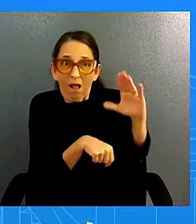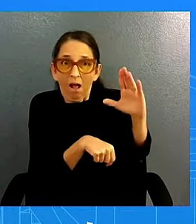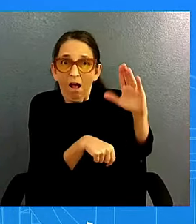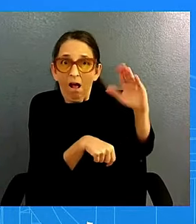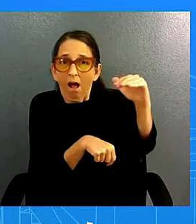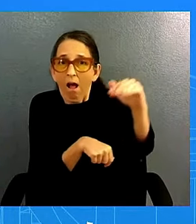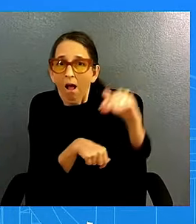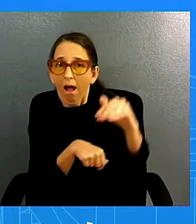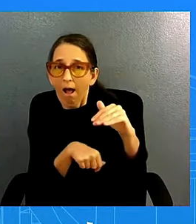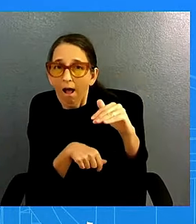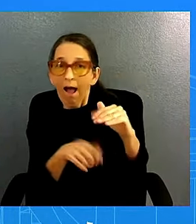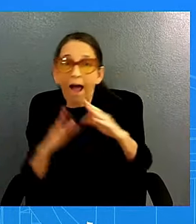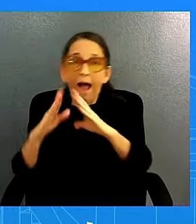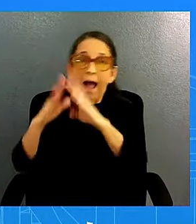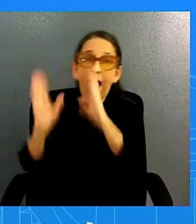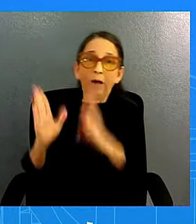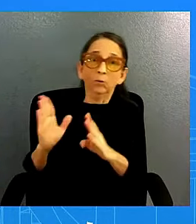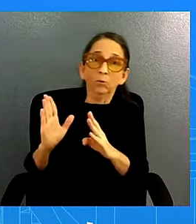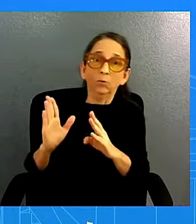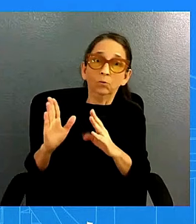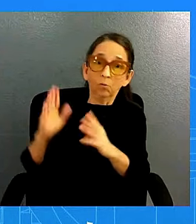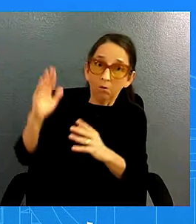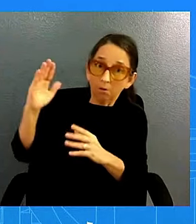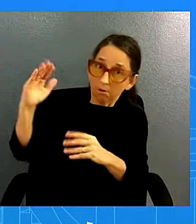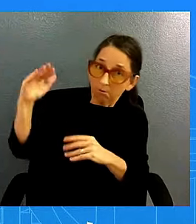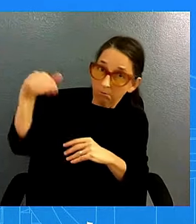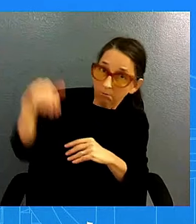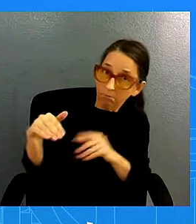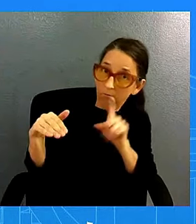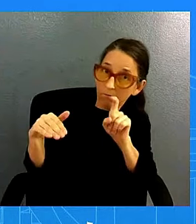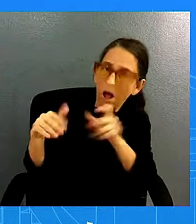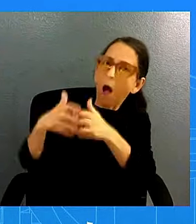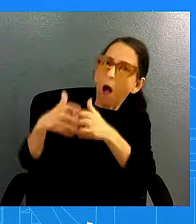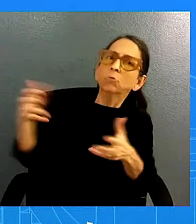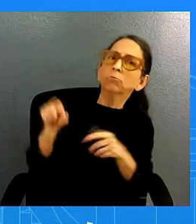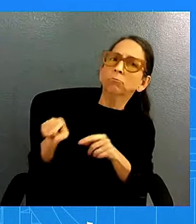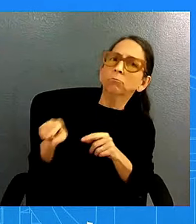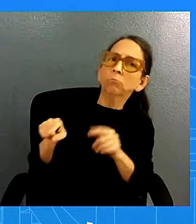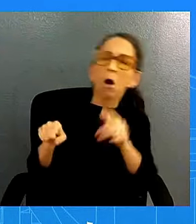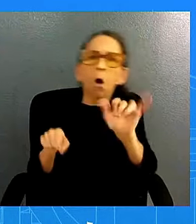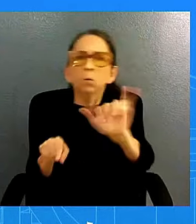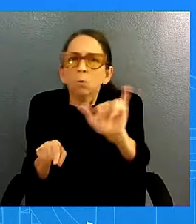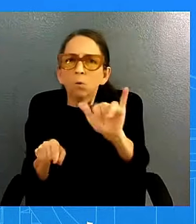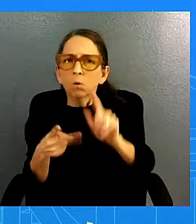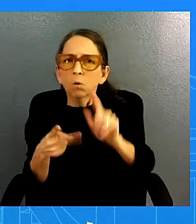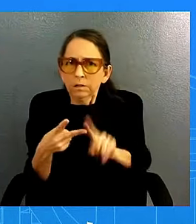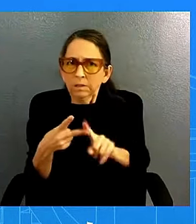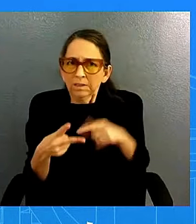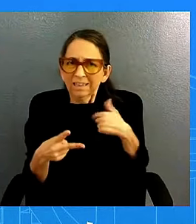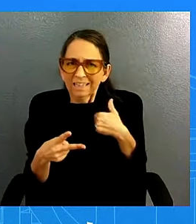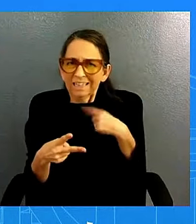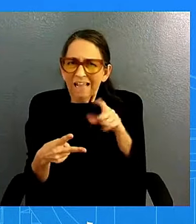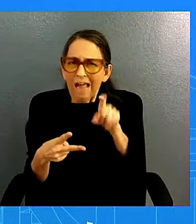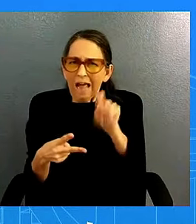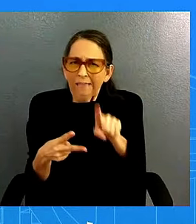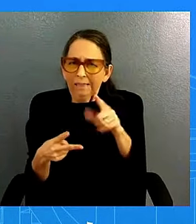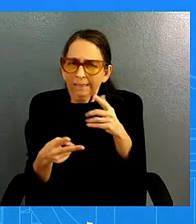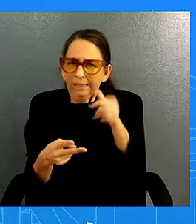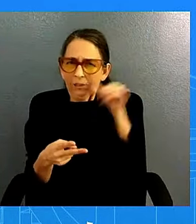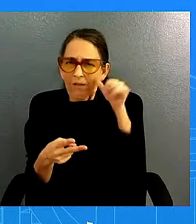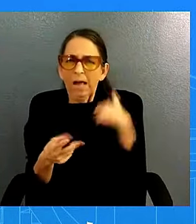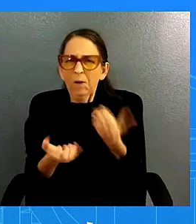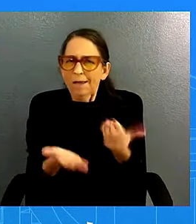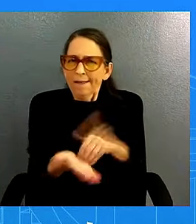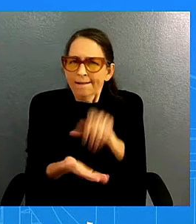and then i asked this question yesterday but i want to ask you again i mean with the escalating tensions in the middle east and